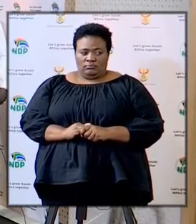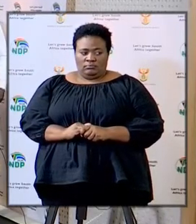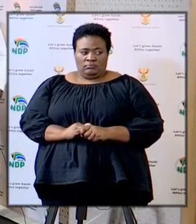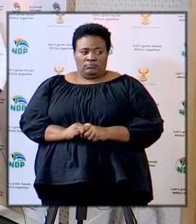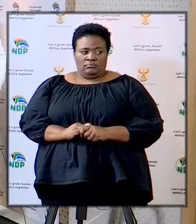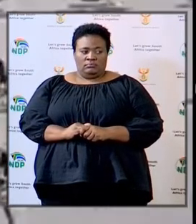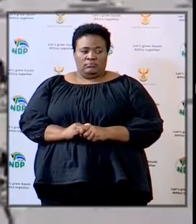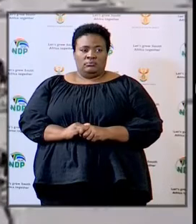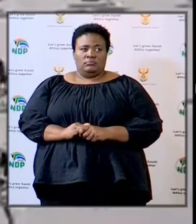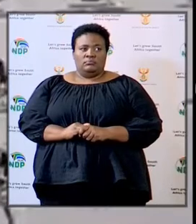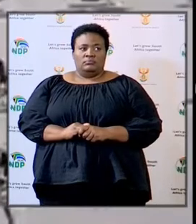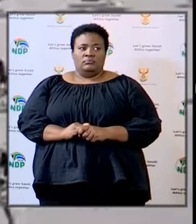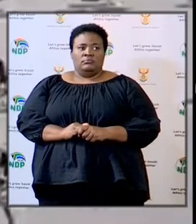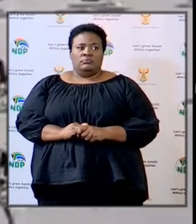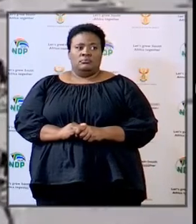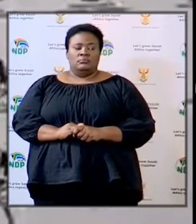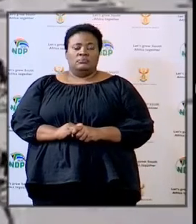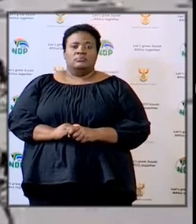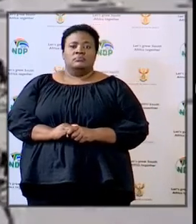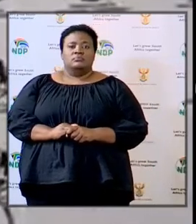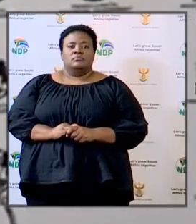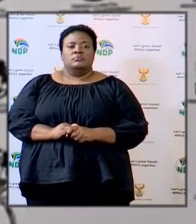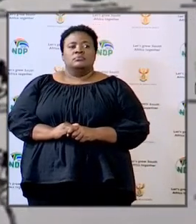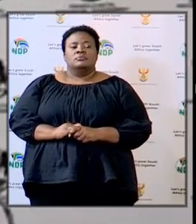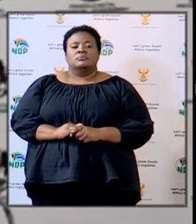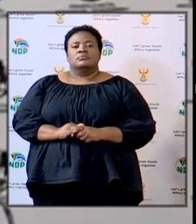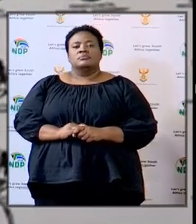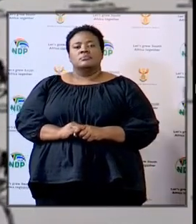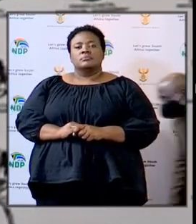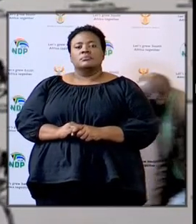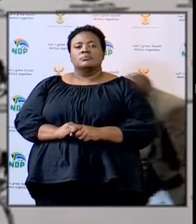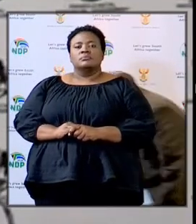go ahead KZN go ahead